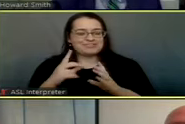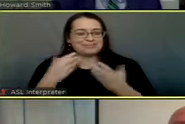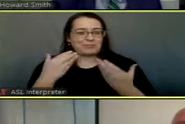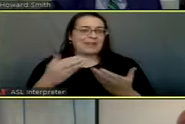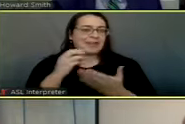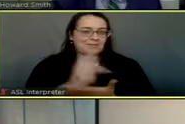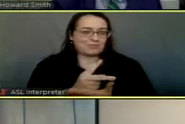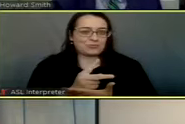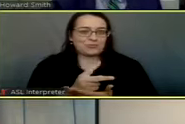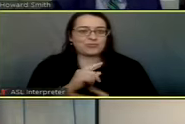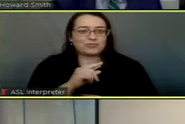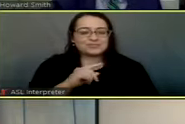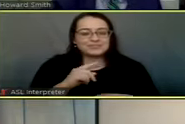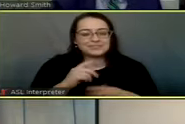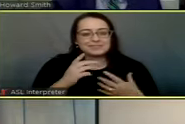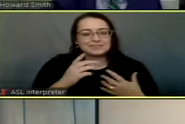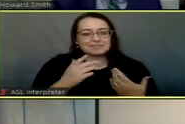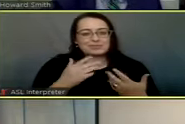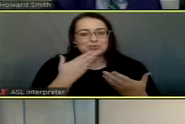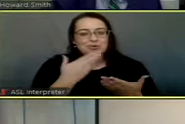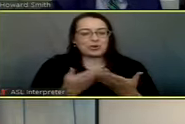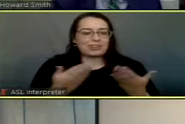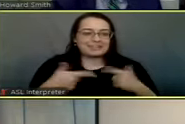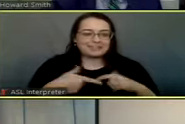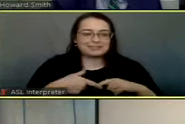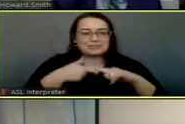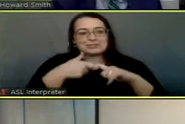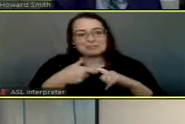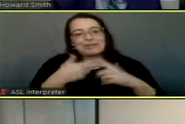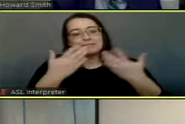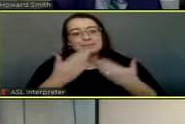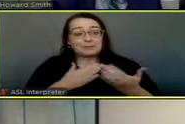it's not a good deal. But anyway.